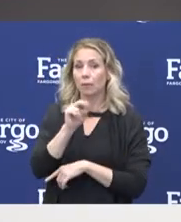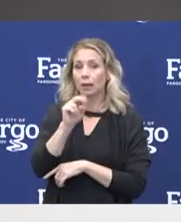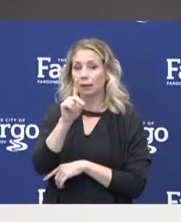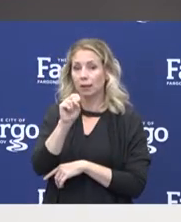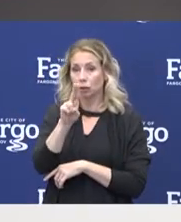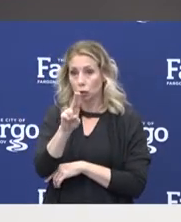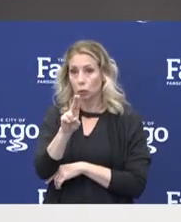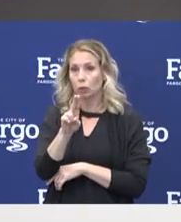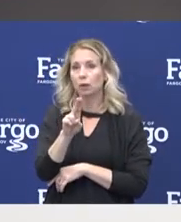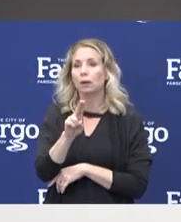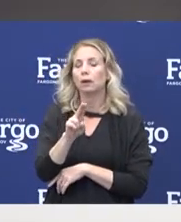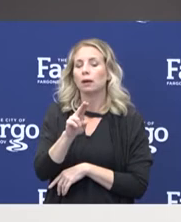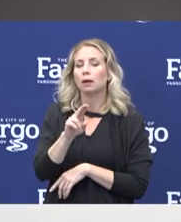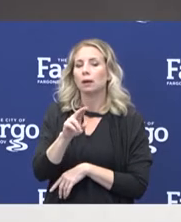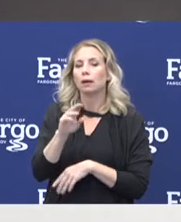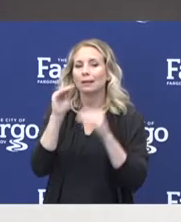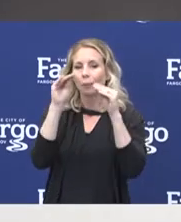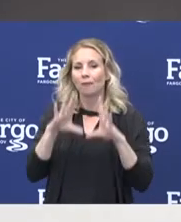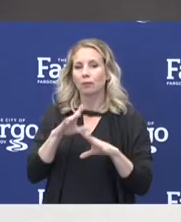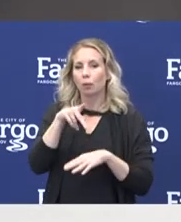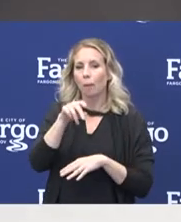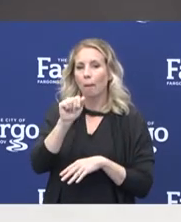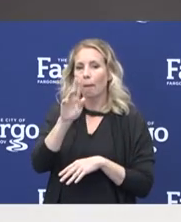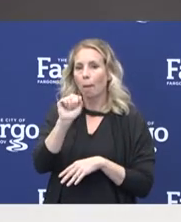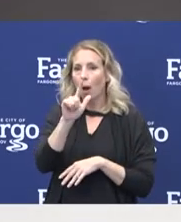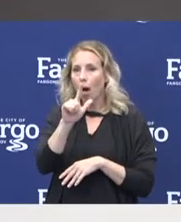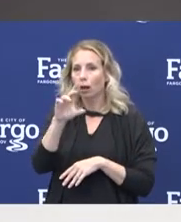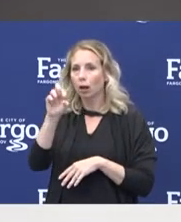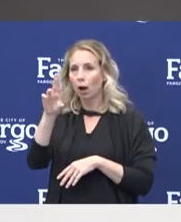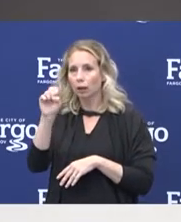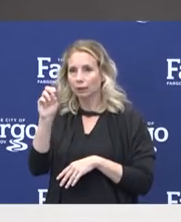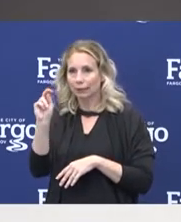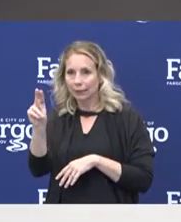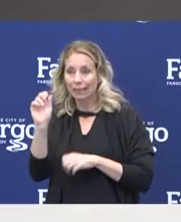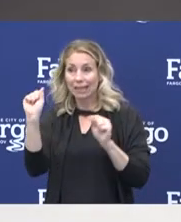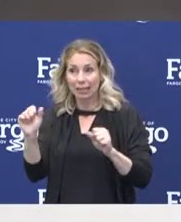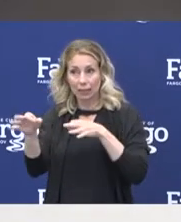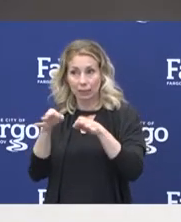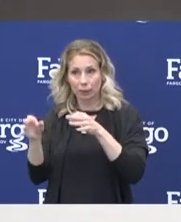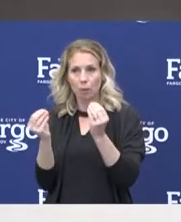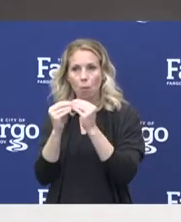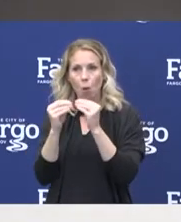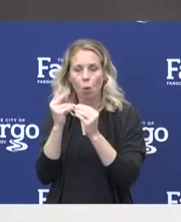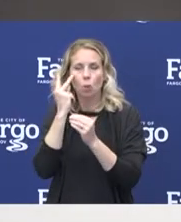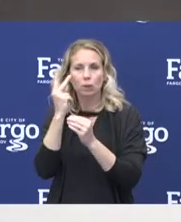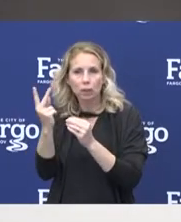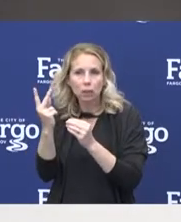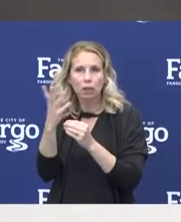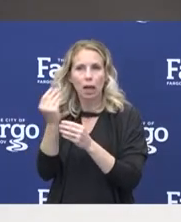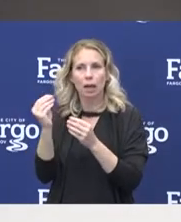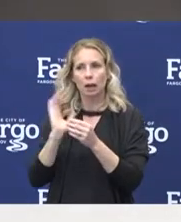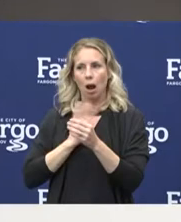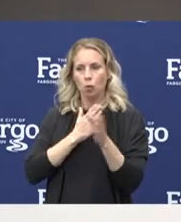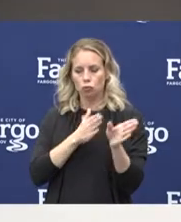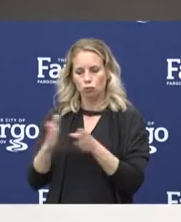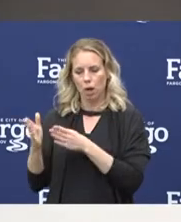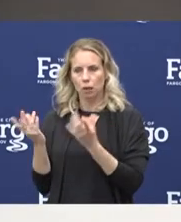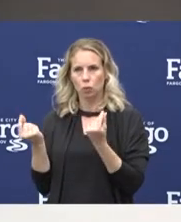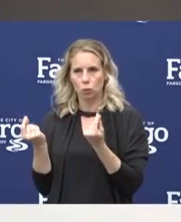Paul Carson. He explained a little bit more about what we've been seeing and what our strategy is. Dr. Carson.